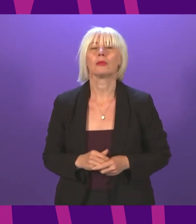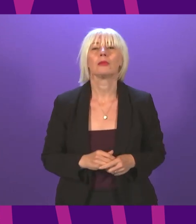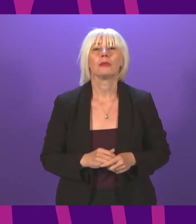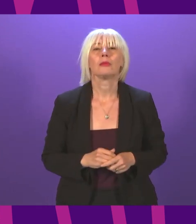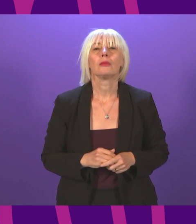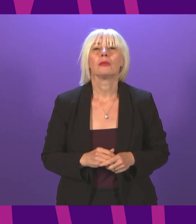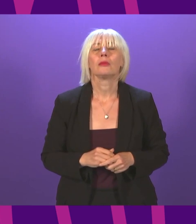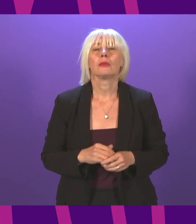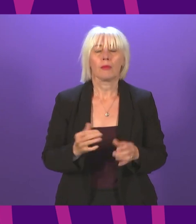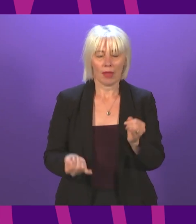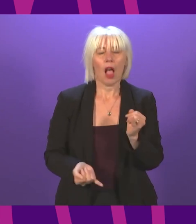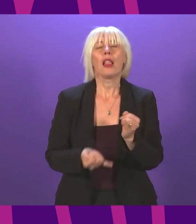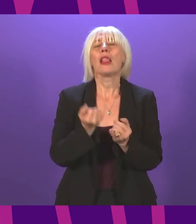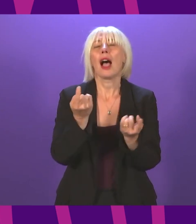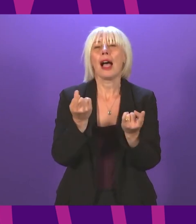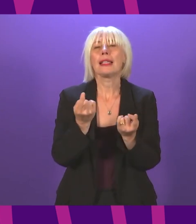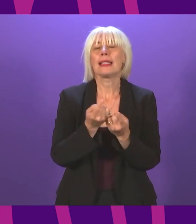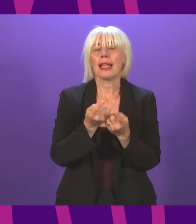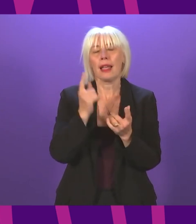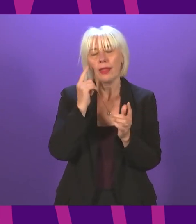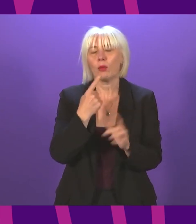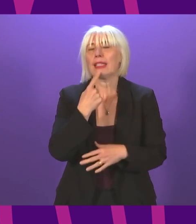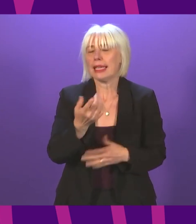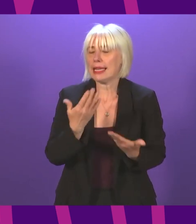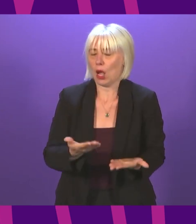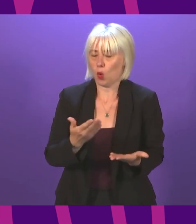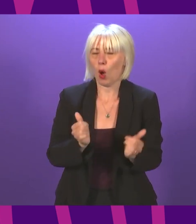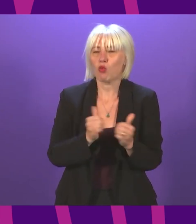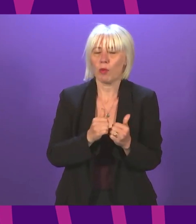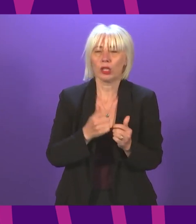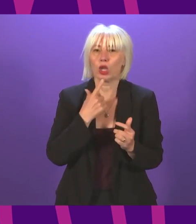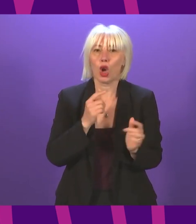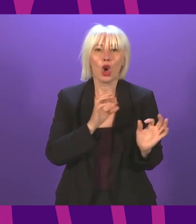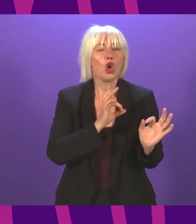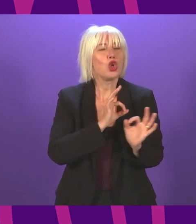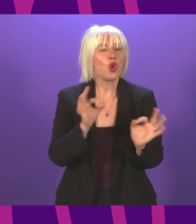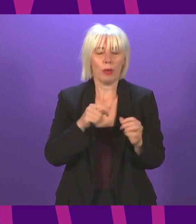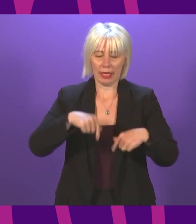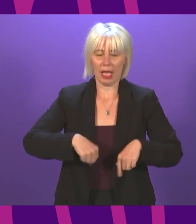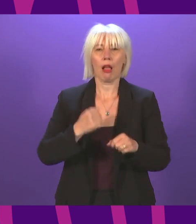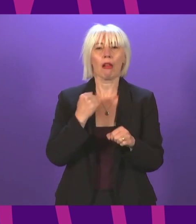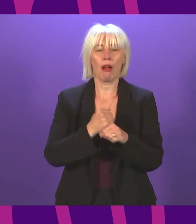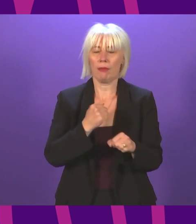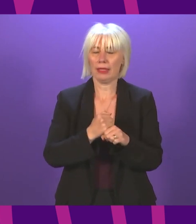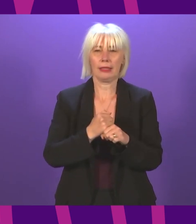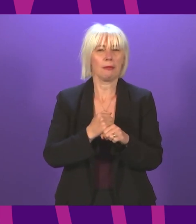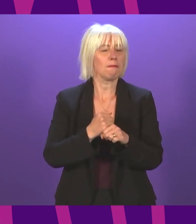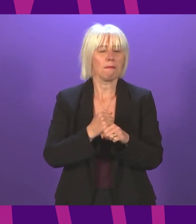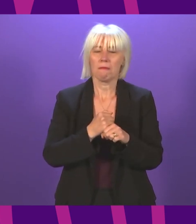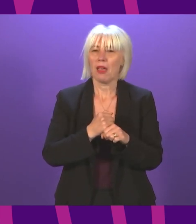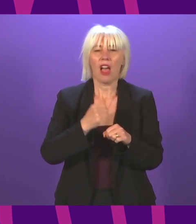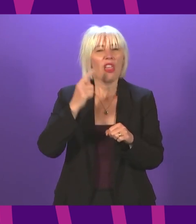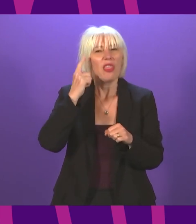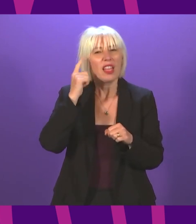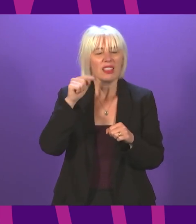think it is appropriate to make right now is this one. Nobody on the government benches in any way underplays